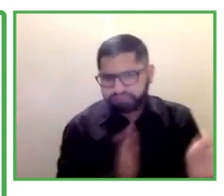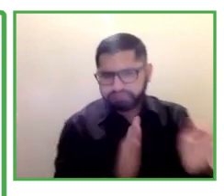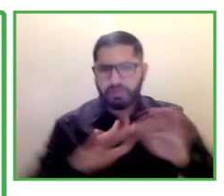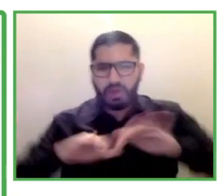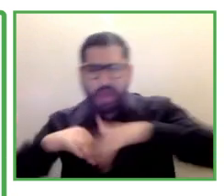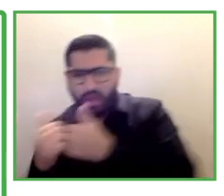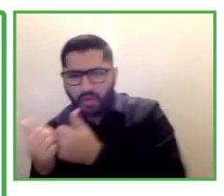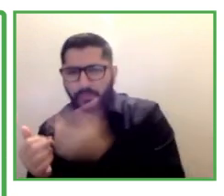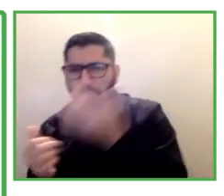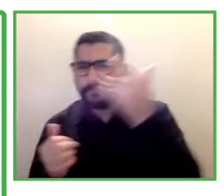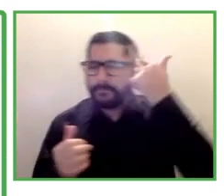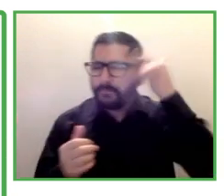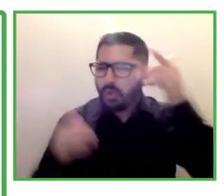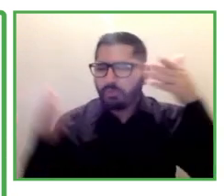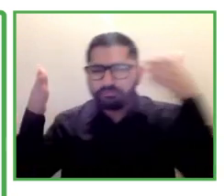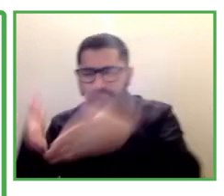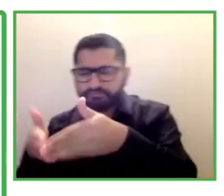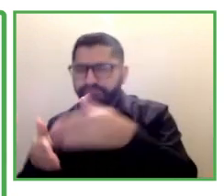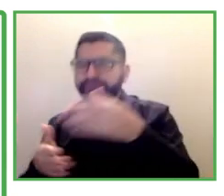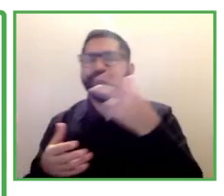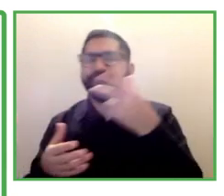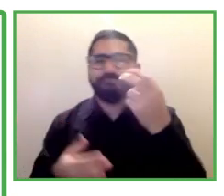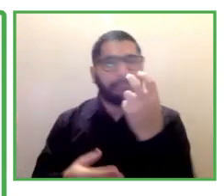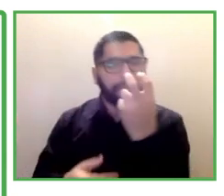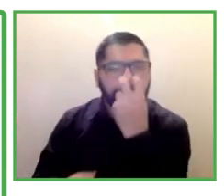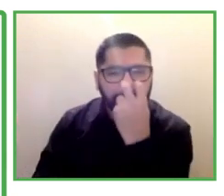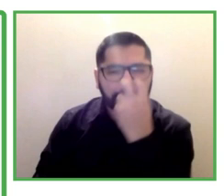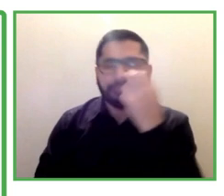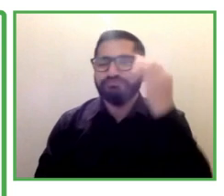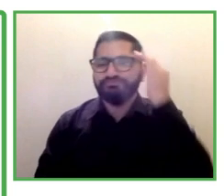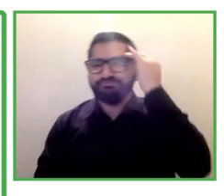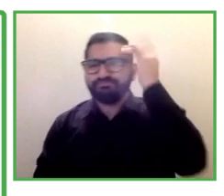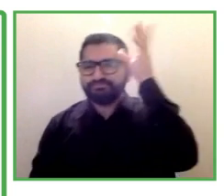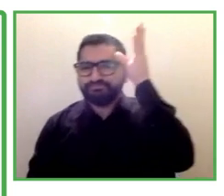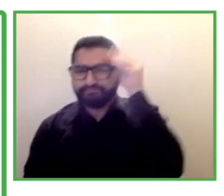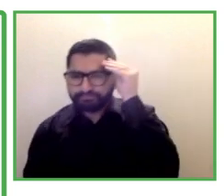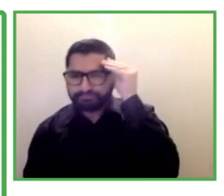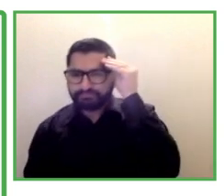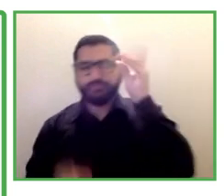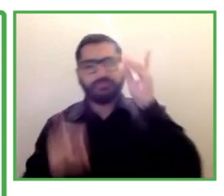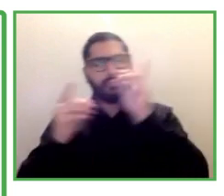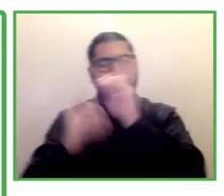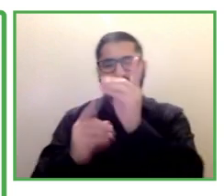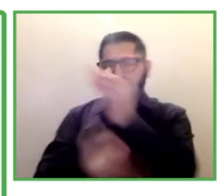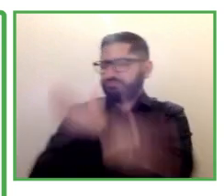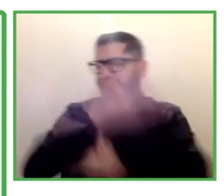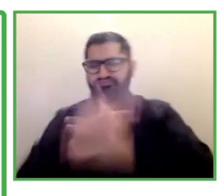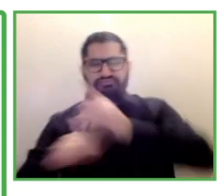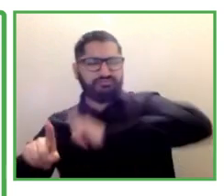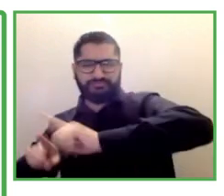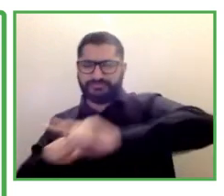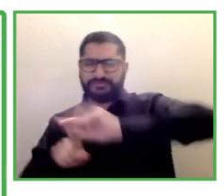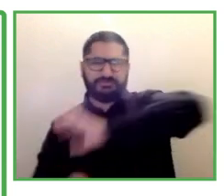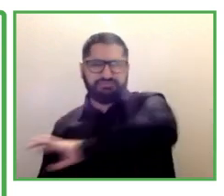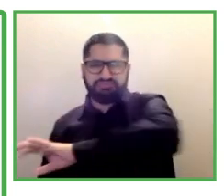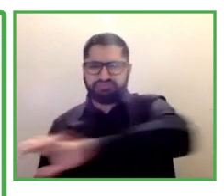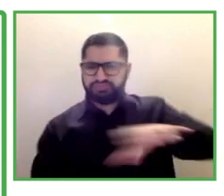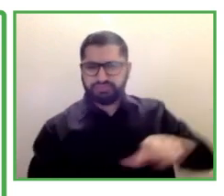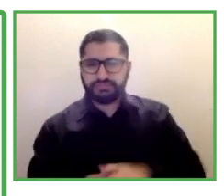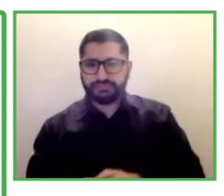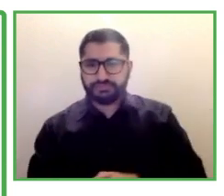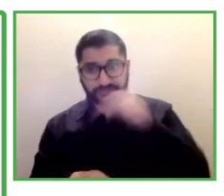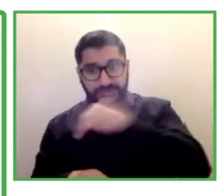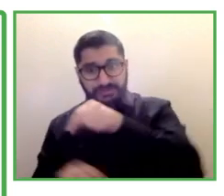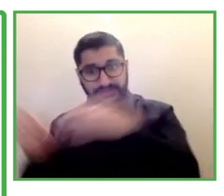nine yards. And many of our projects are based on inclusion, so beyond the employees, we also bring together people